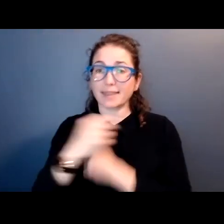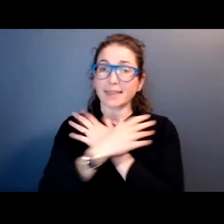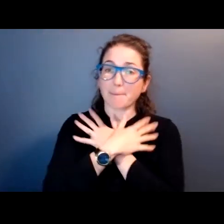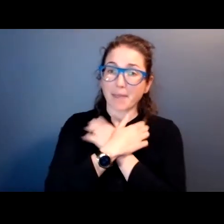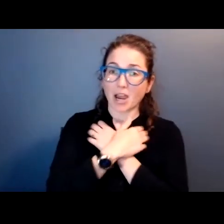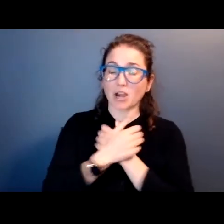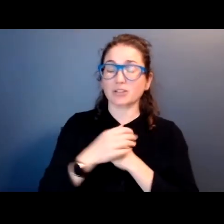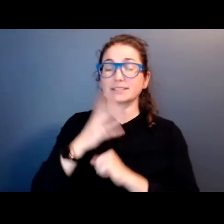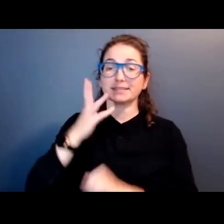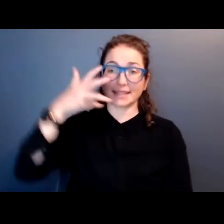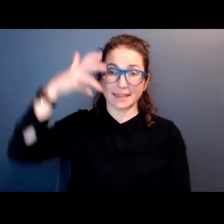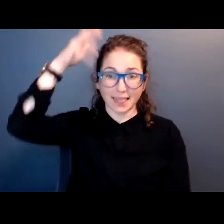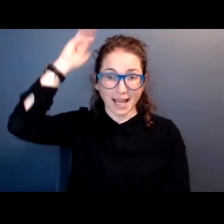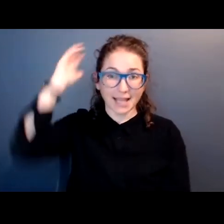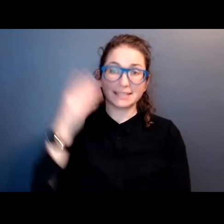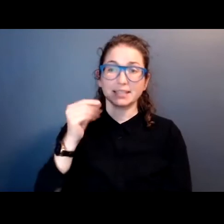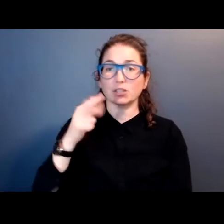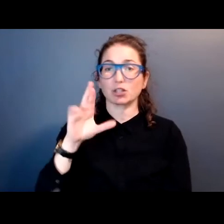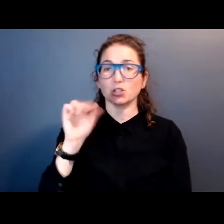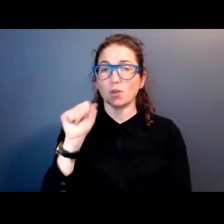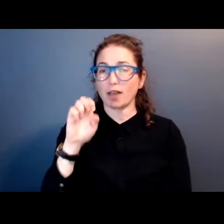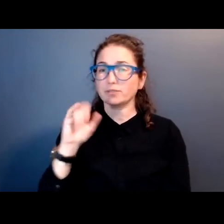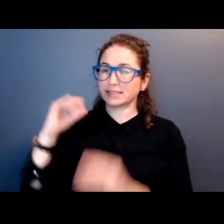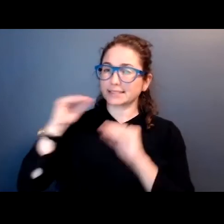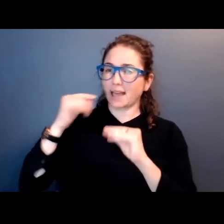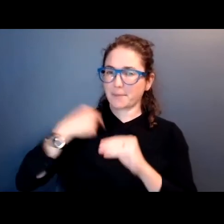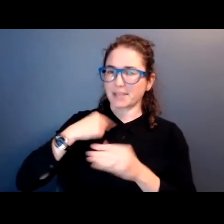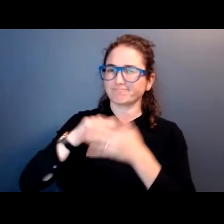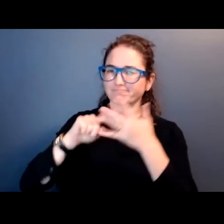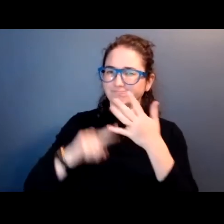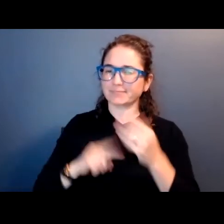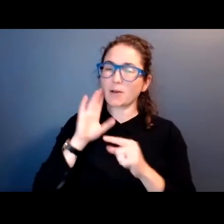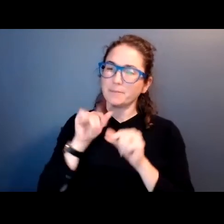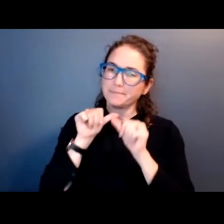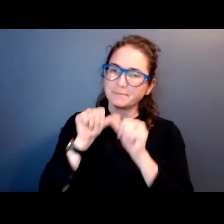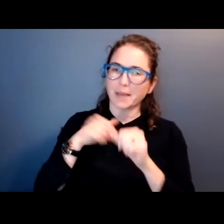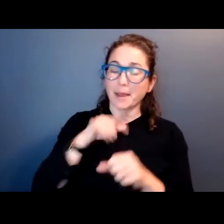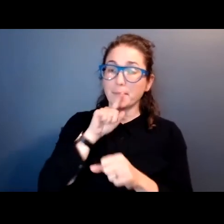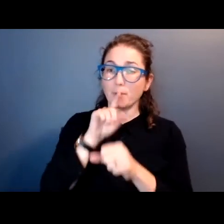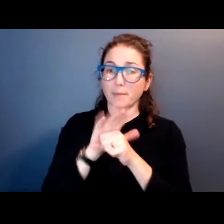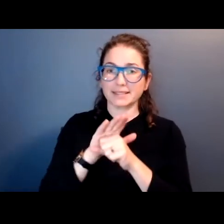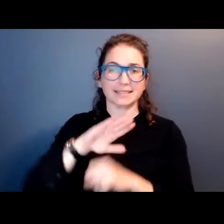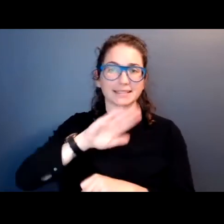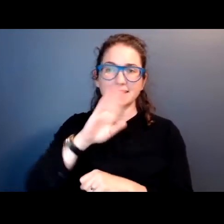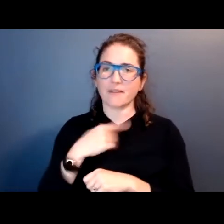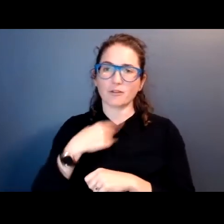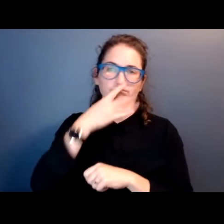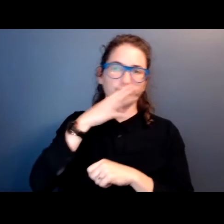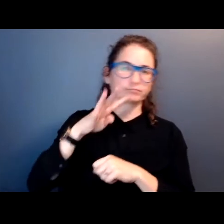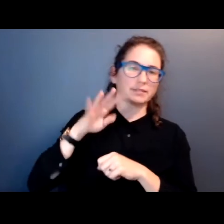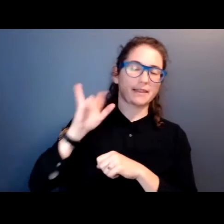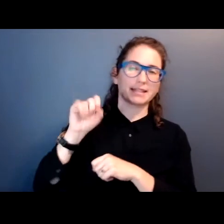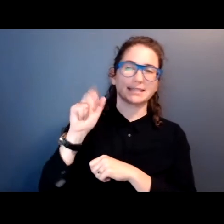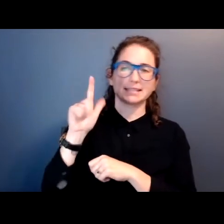the mountain lions, and the grouse that taught me. I will keep my promise to never turn my back on the Salmon River,